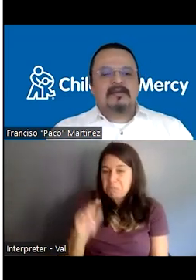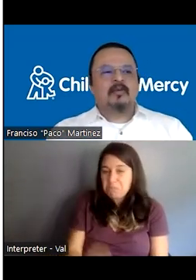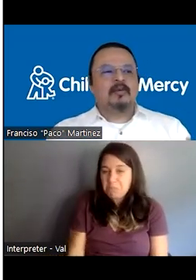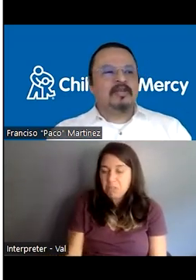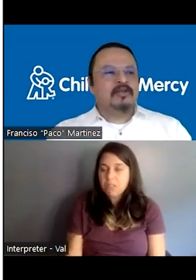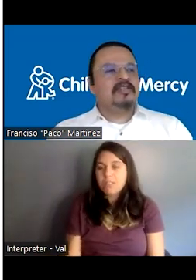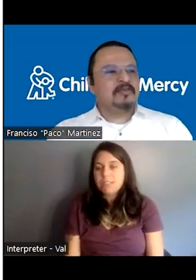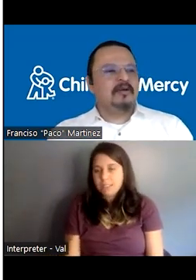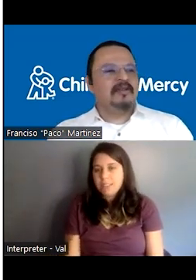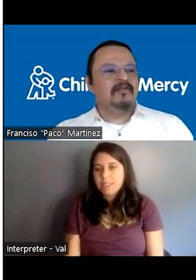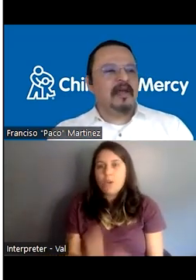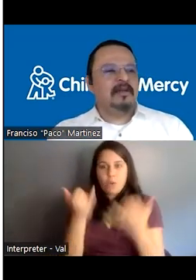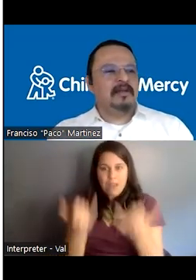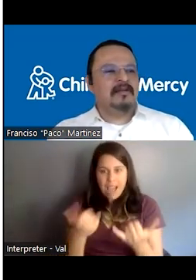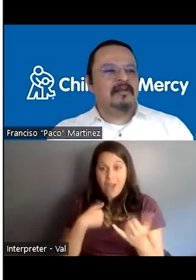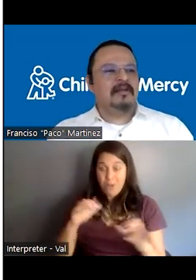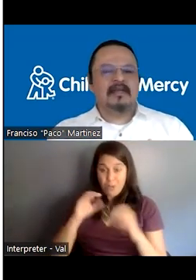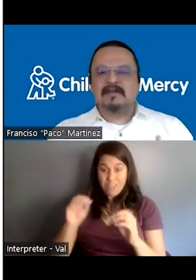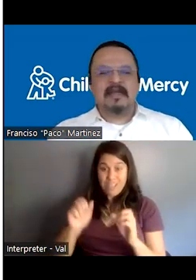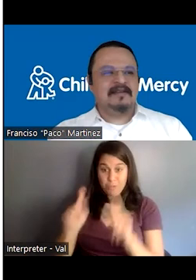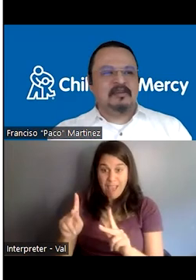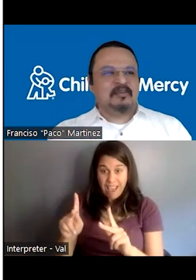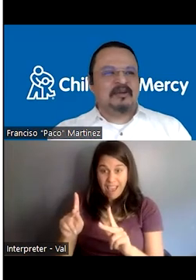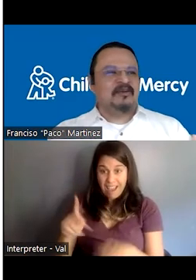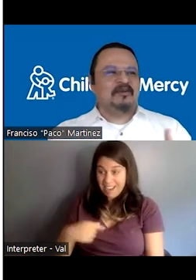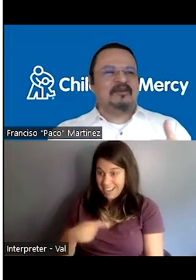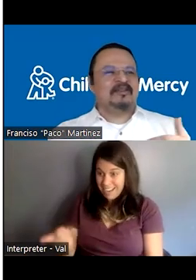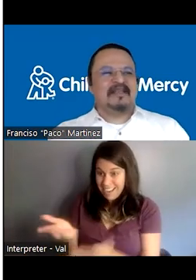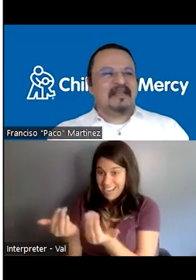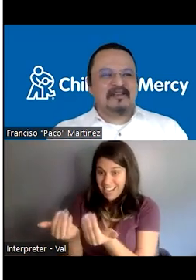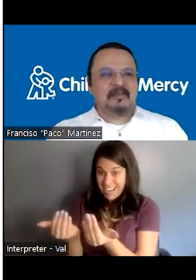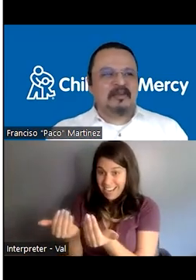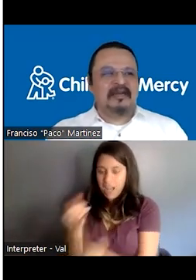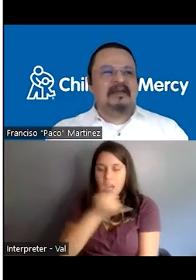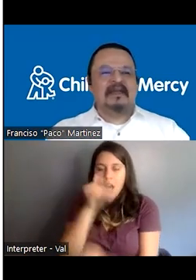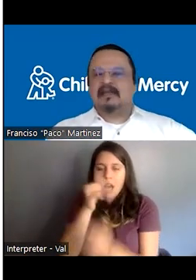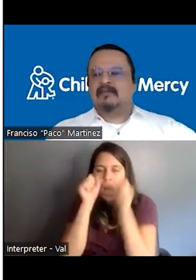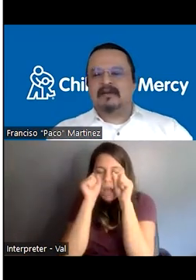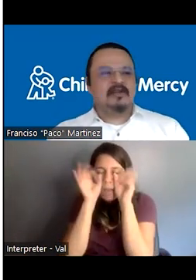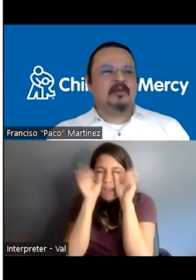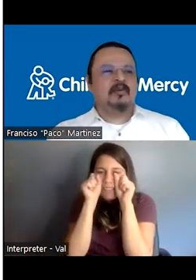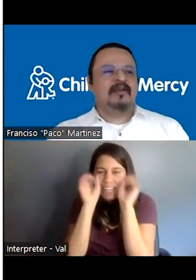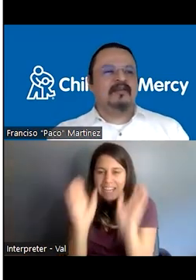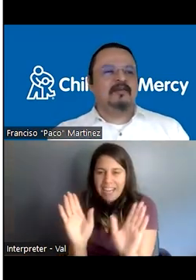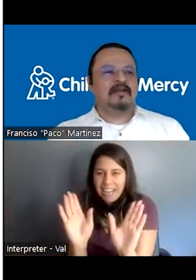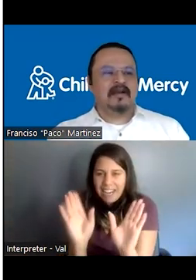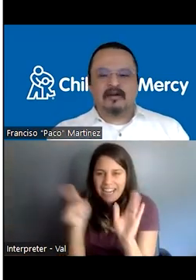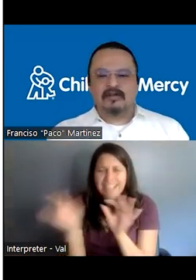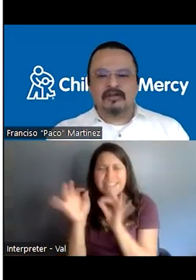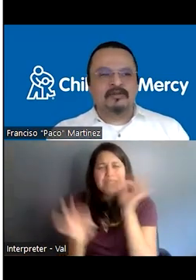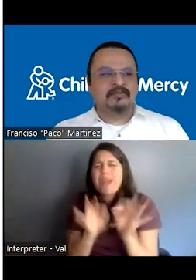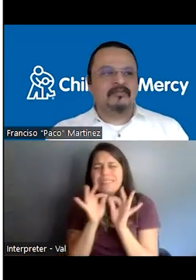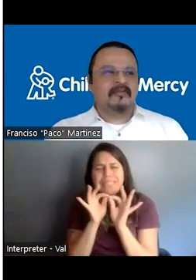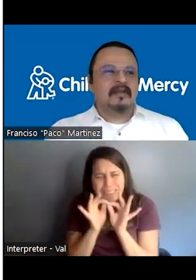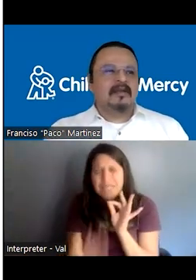But when we use teach back with these families, it's amazing because they can explain in very simple ways what they are